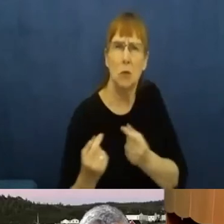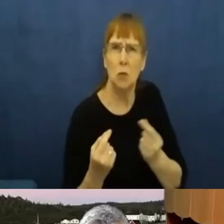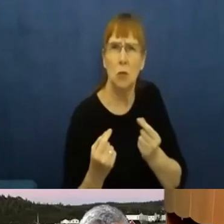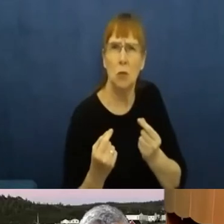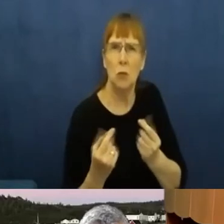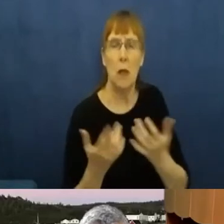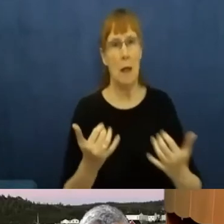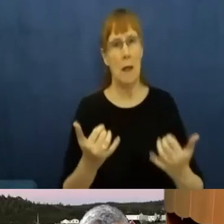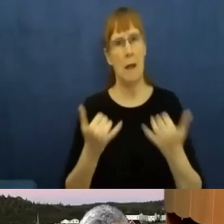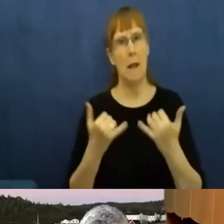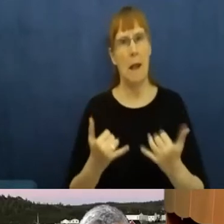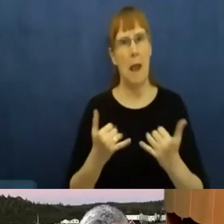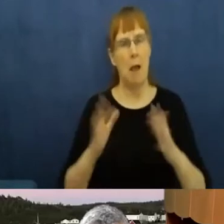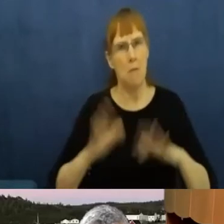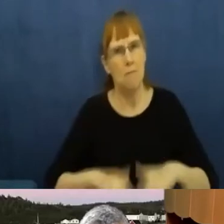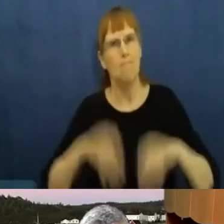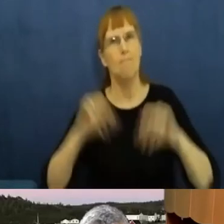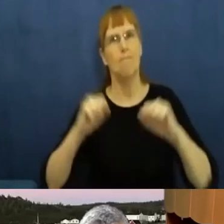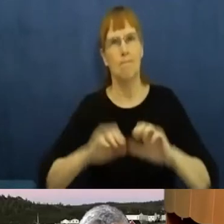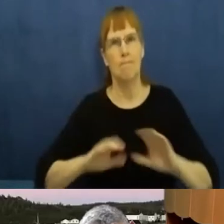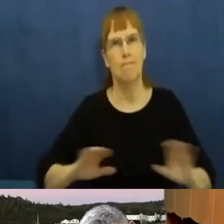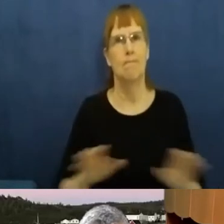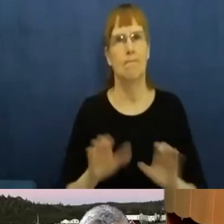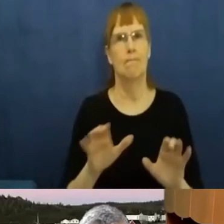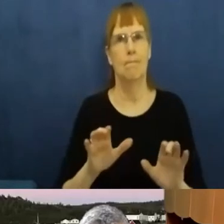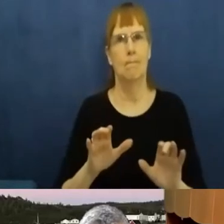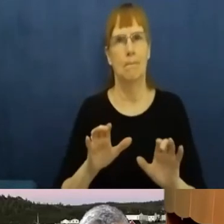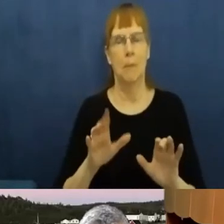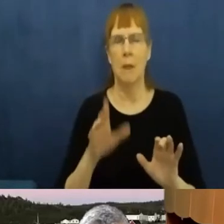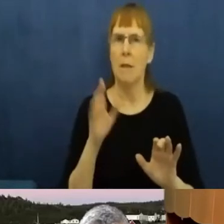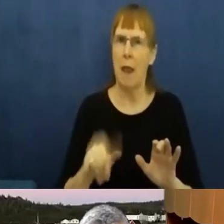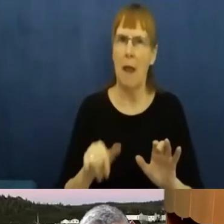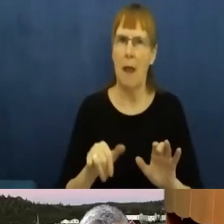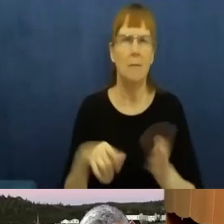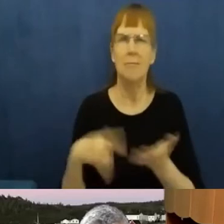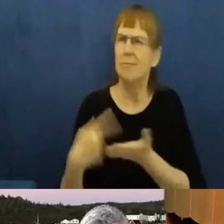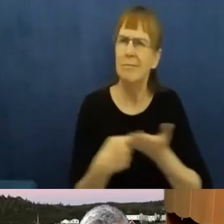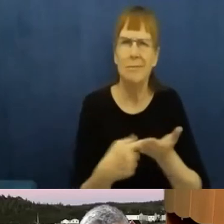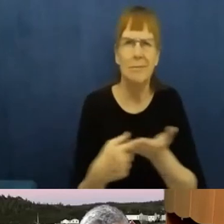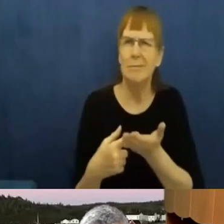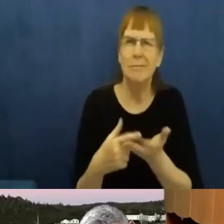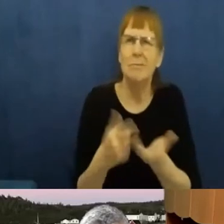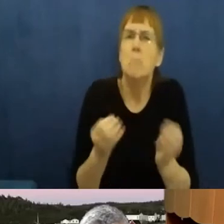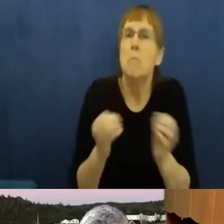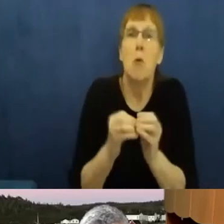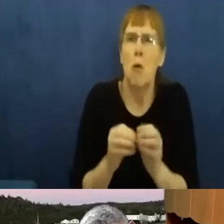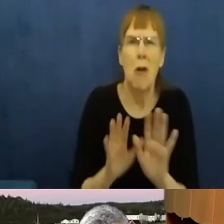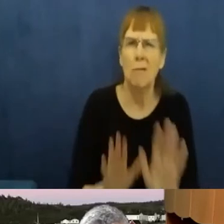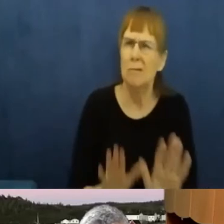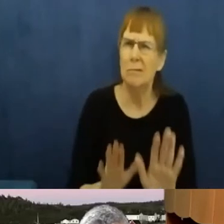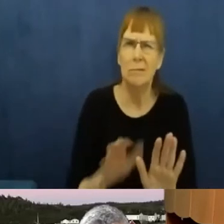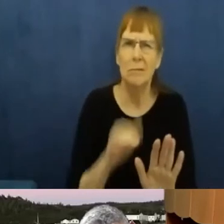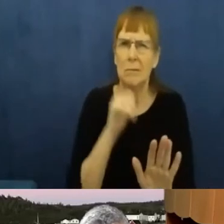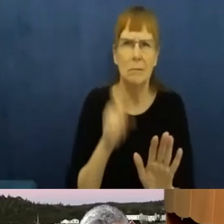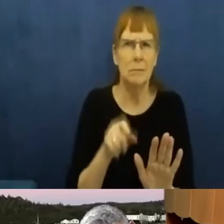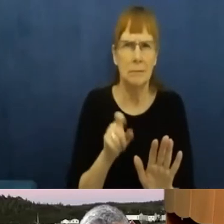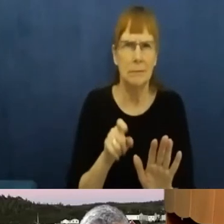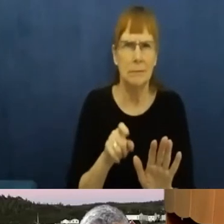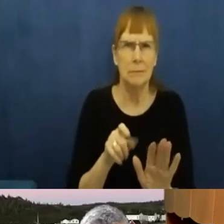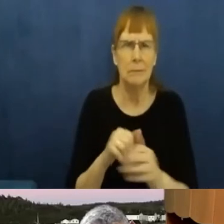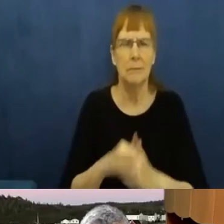I would like to think that moving forward, we won't simply drift